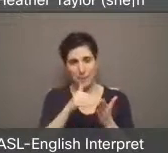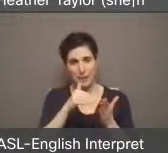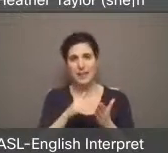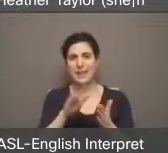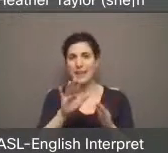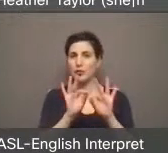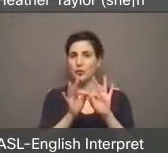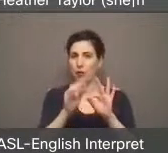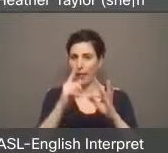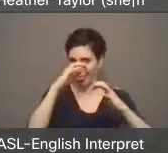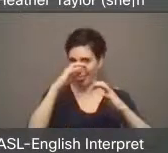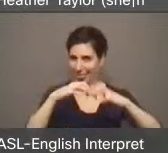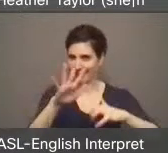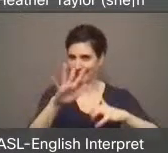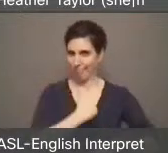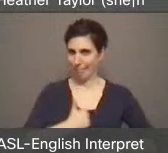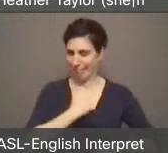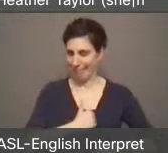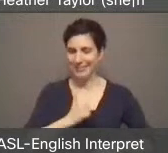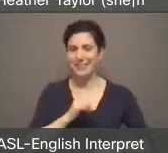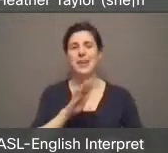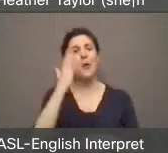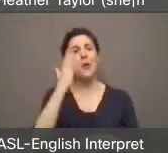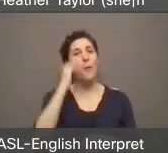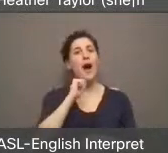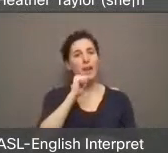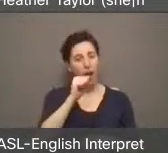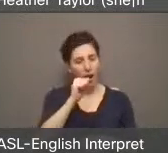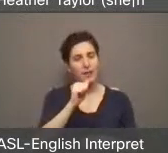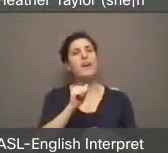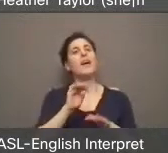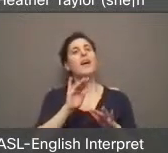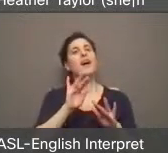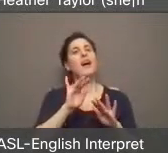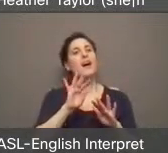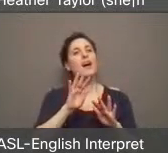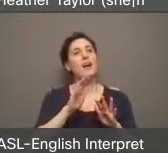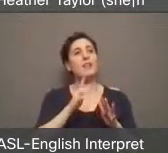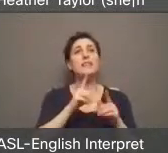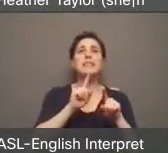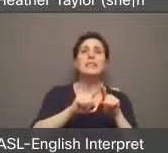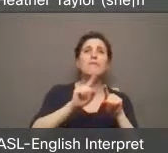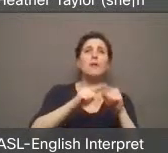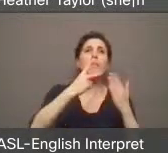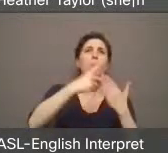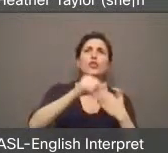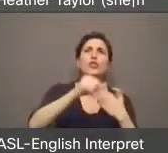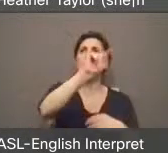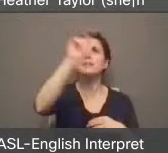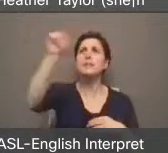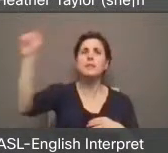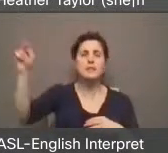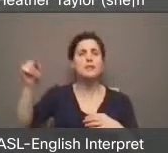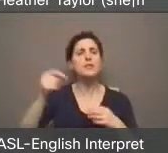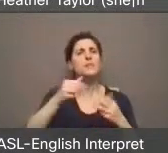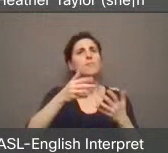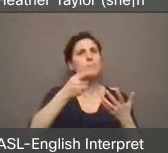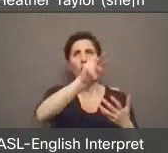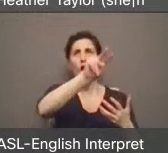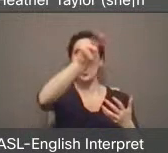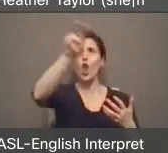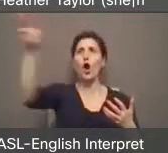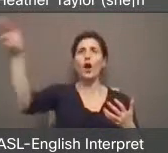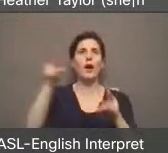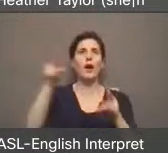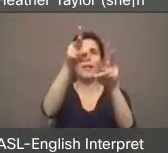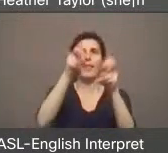that two, five, 25 million dollars and expand on the burgeoning success of the Dufferin Grove pilot project, which has gotten